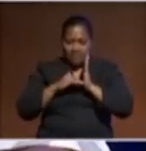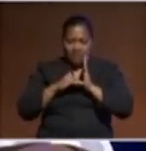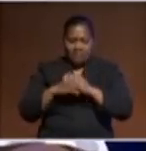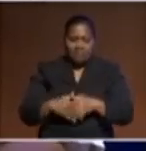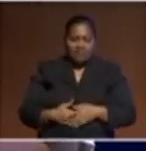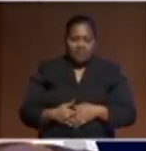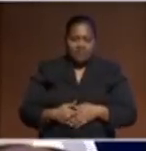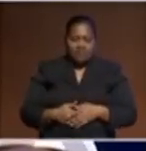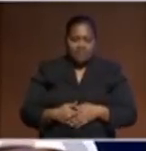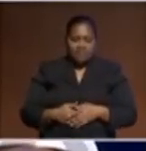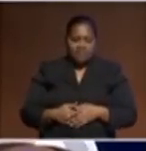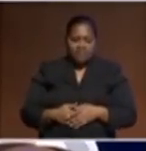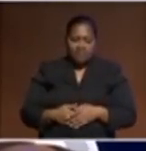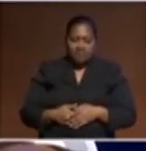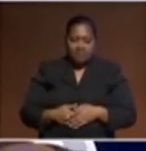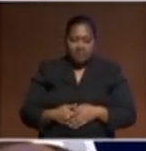who are here,